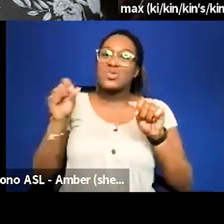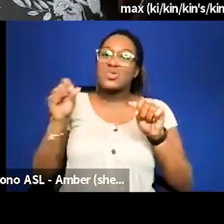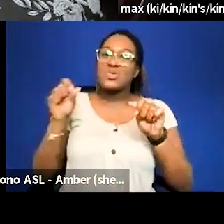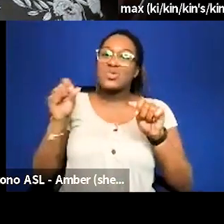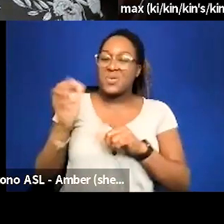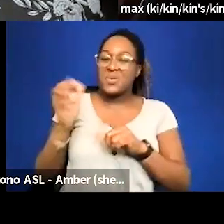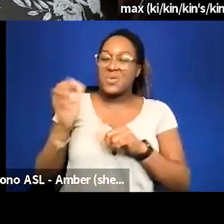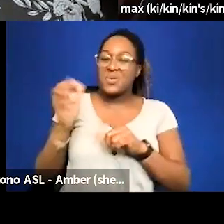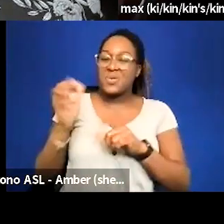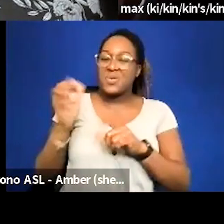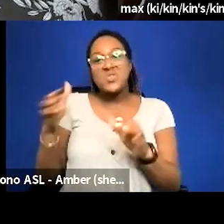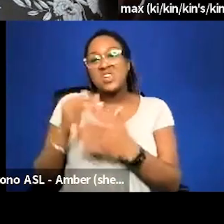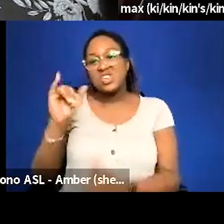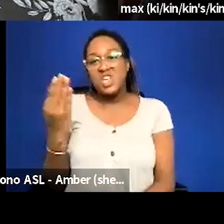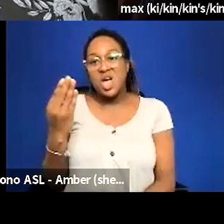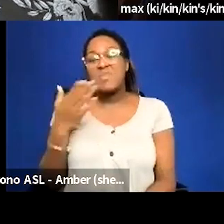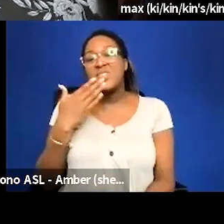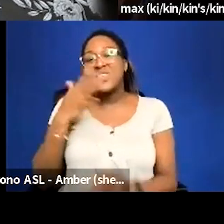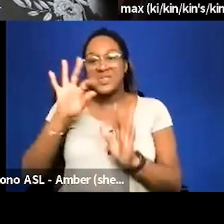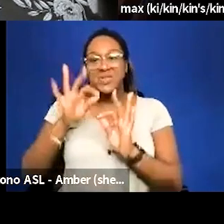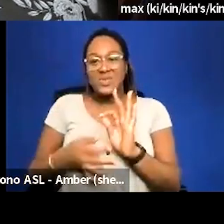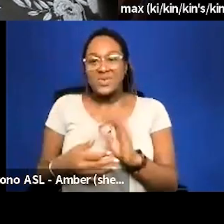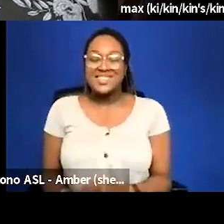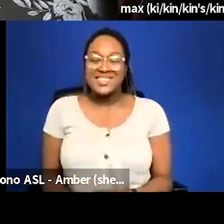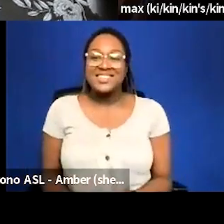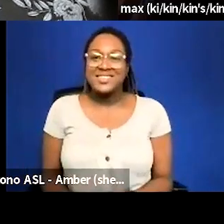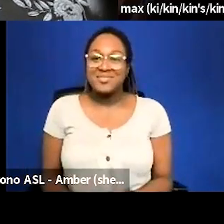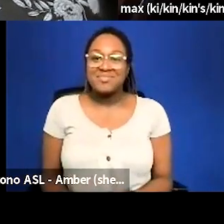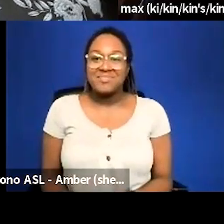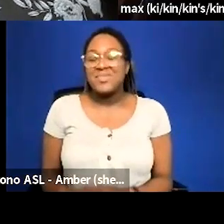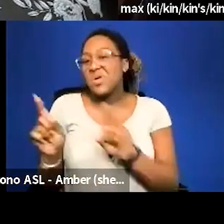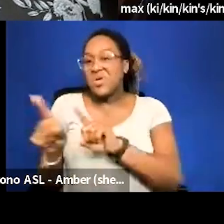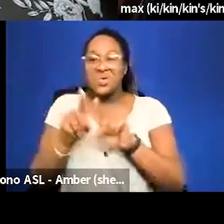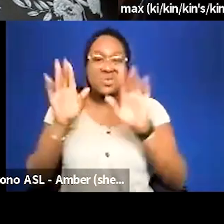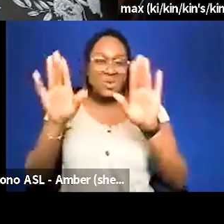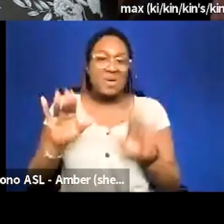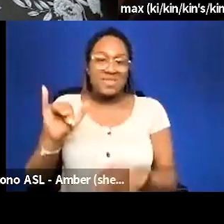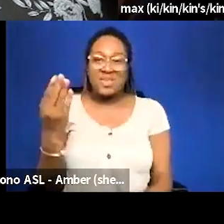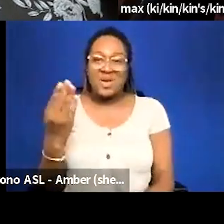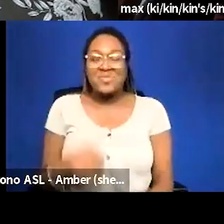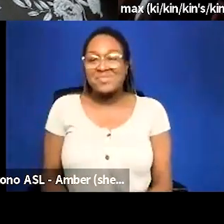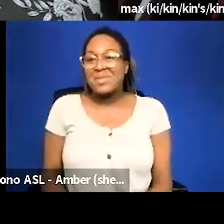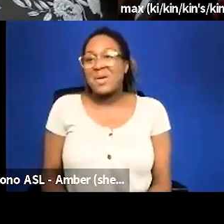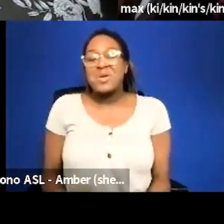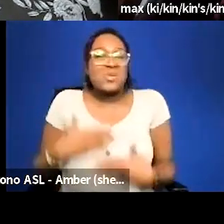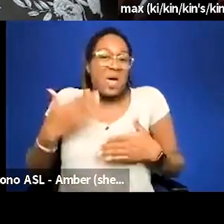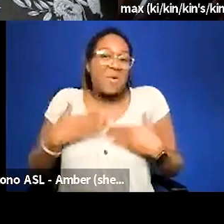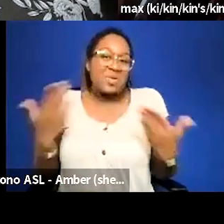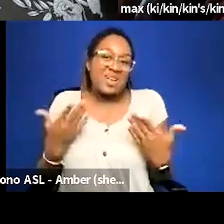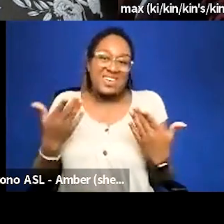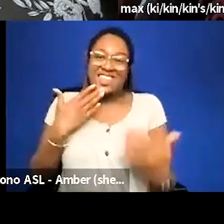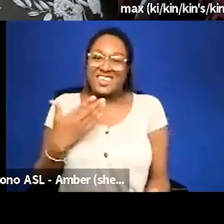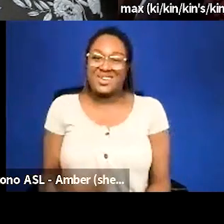do such a great job and thank you to the interpreters and who also do an amazing job and i'm just so glad to be here thank you